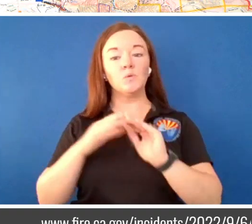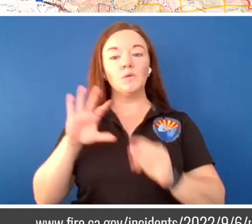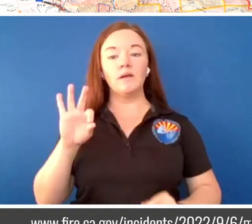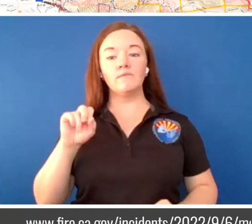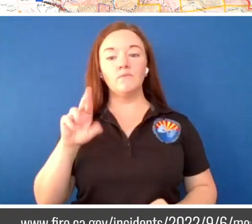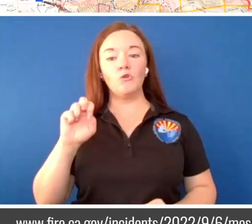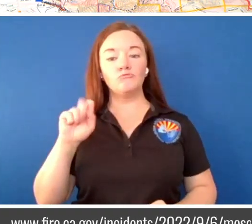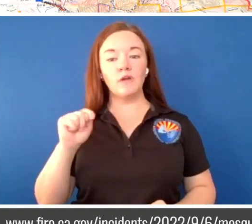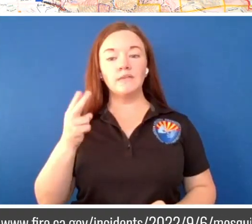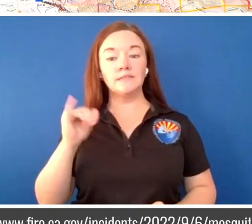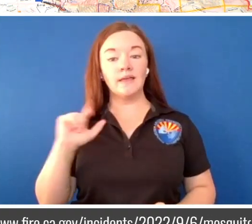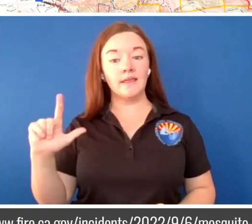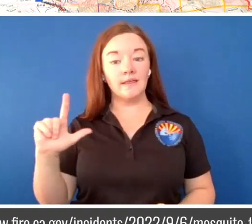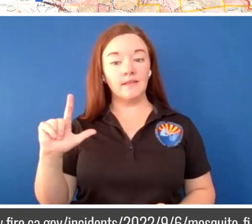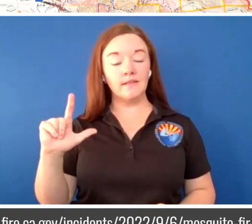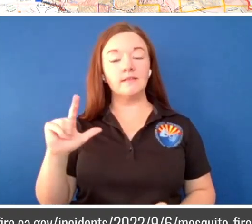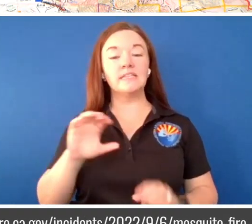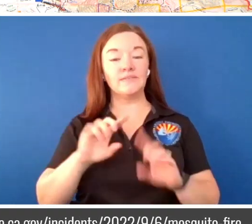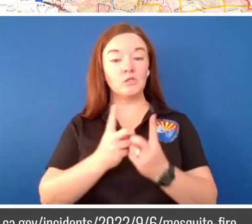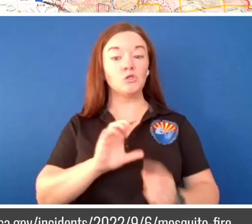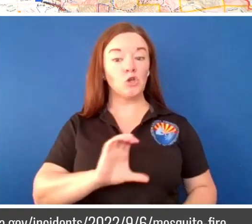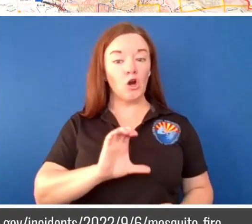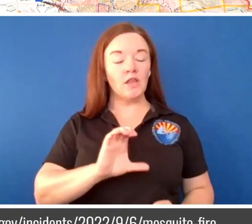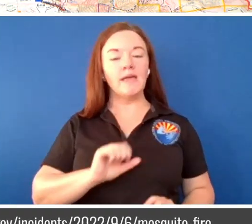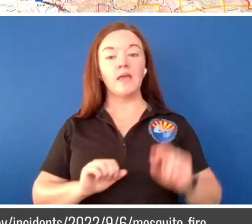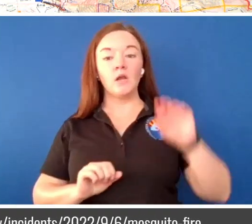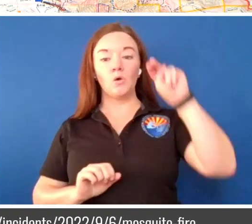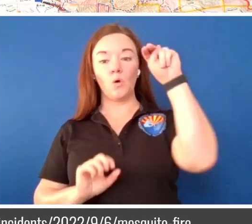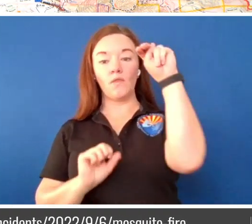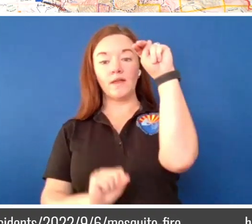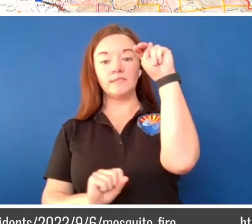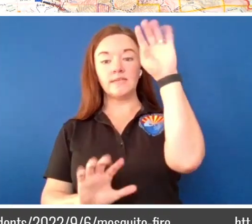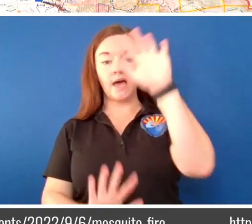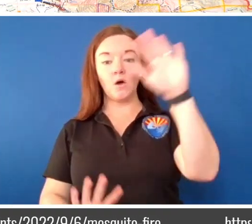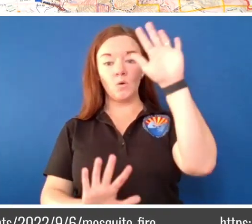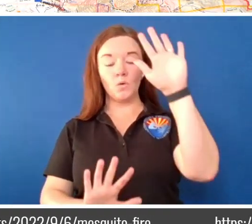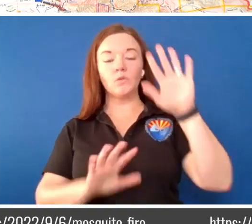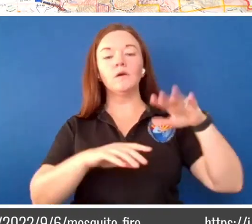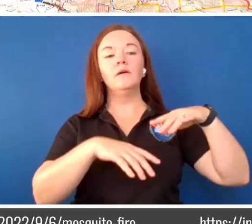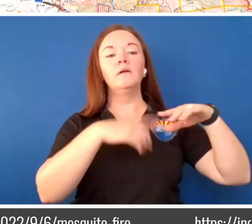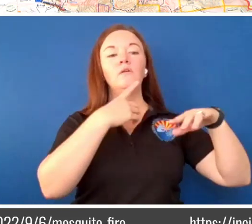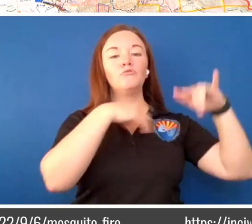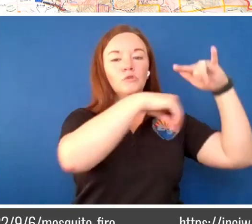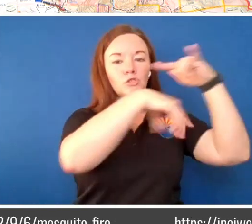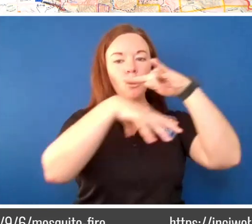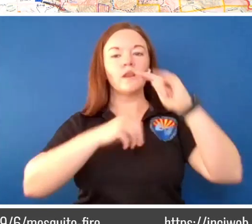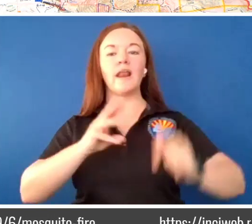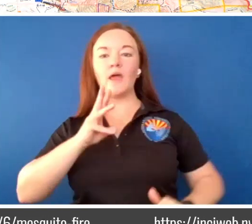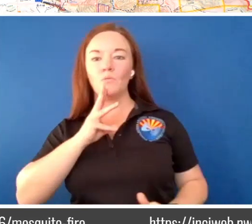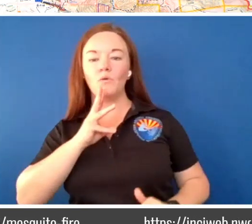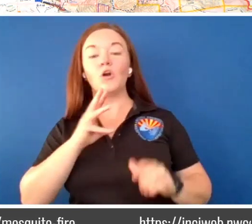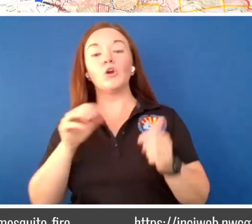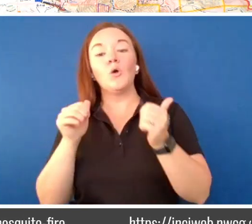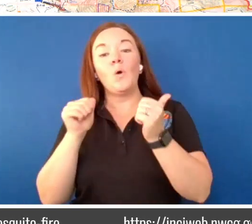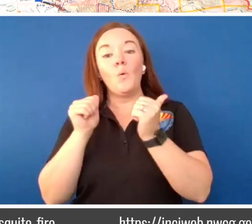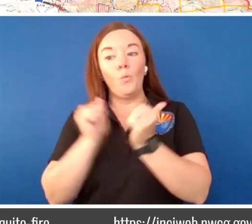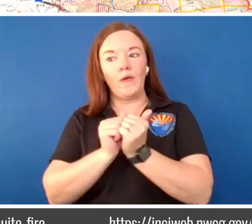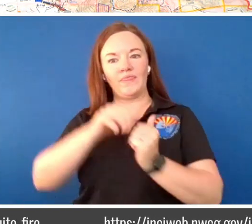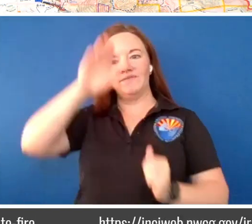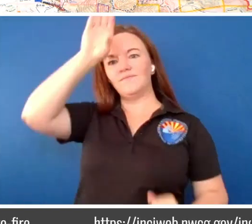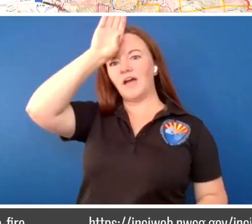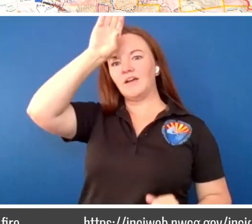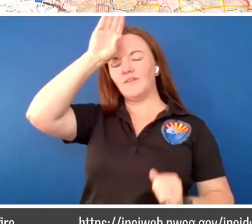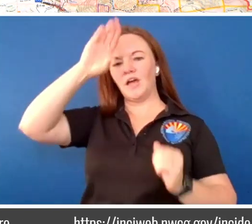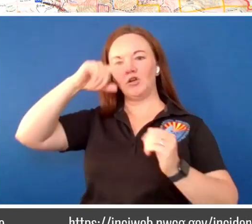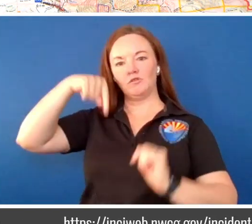in Division Charlie, and then up on the north and the south we're using those applications with the crews to try and progress down the line and